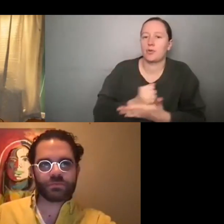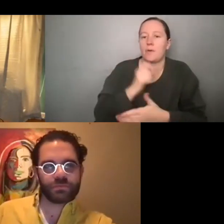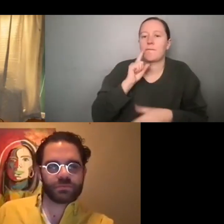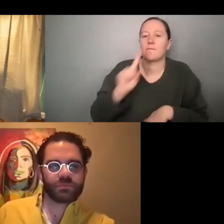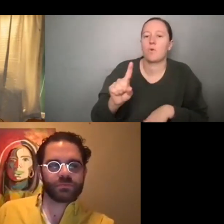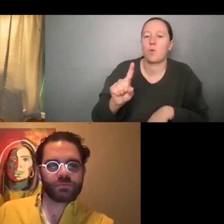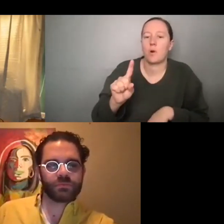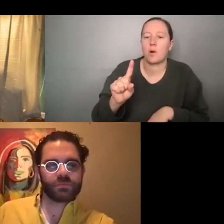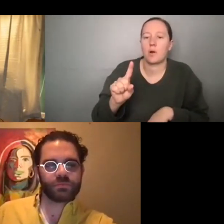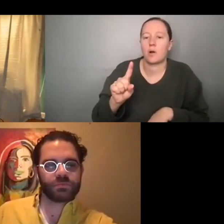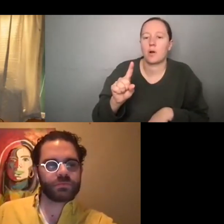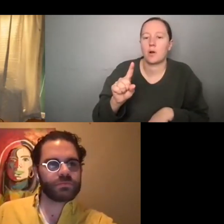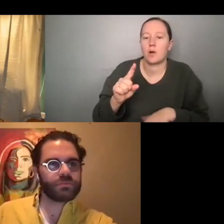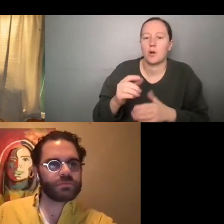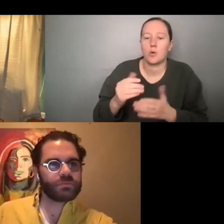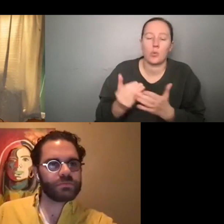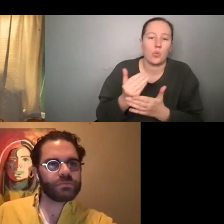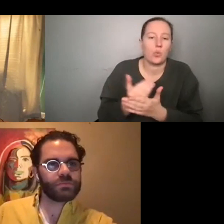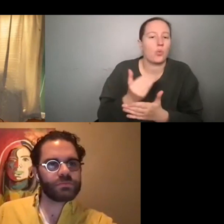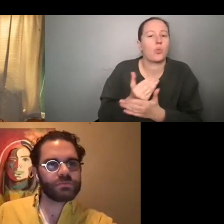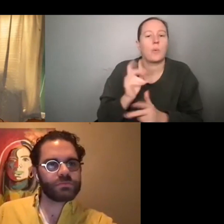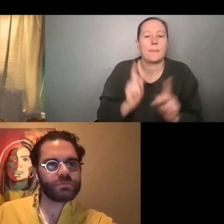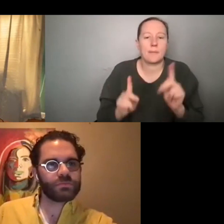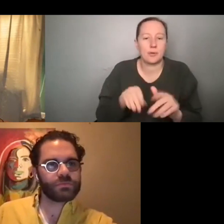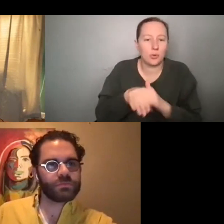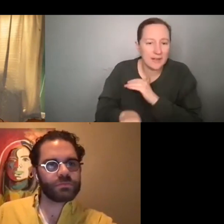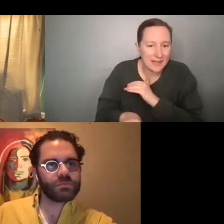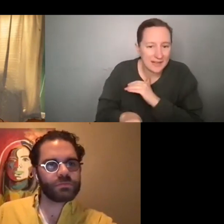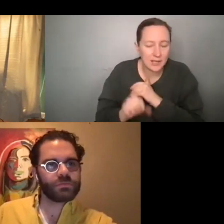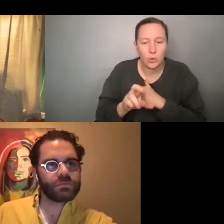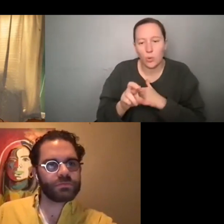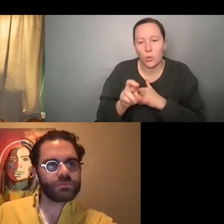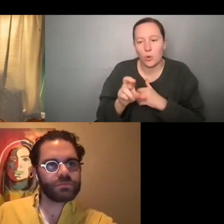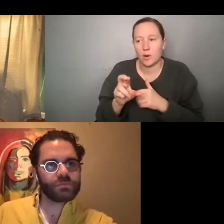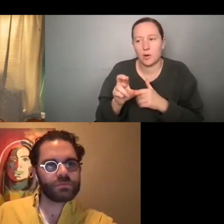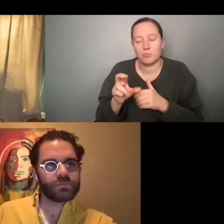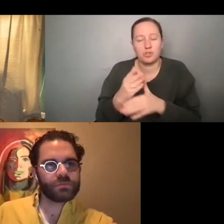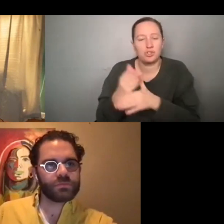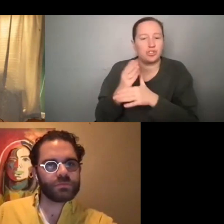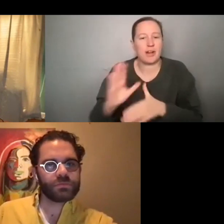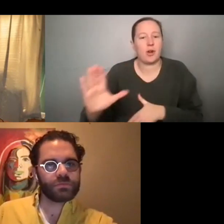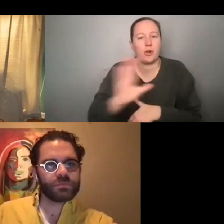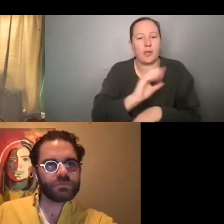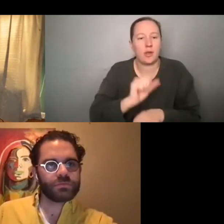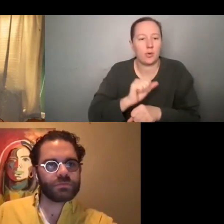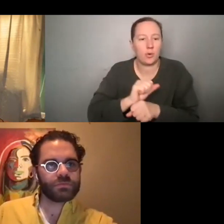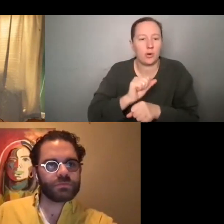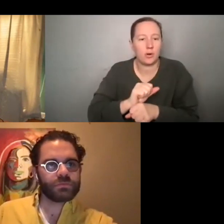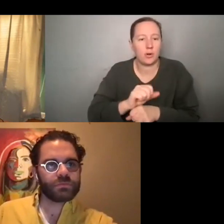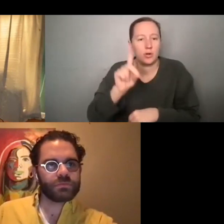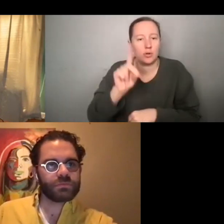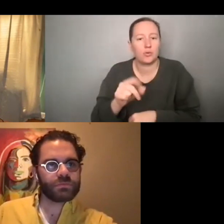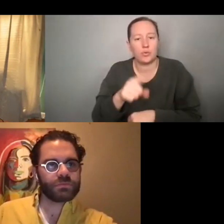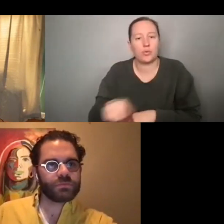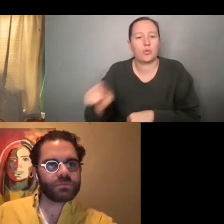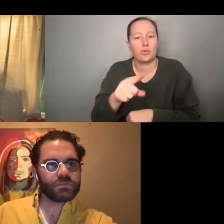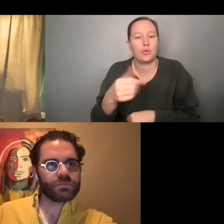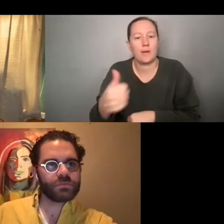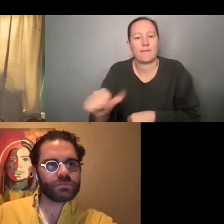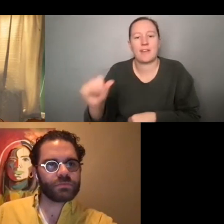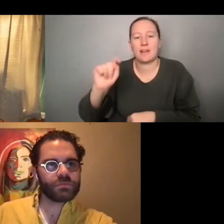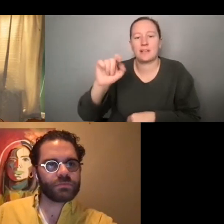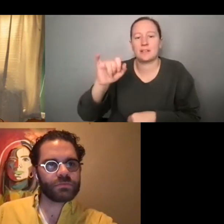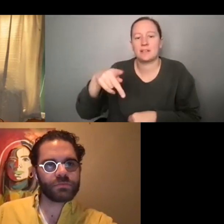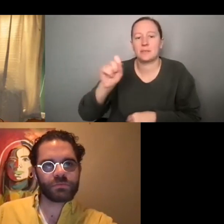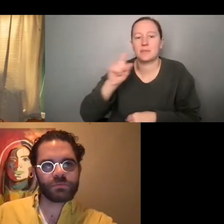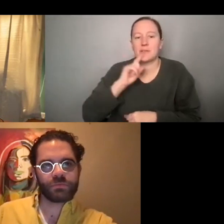emerging creatives to kind of break in or just start getting their work out there. Do you have any tips for kind